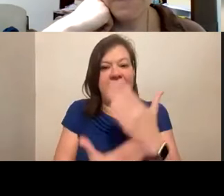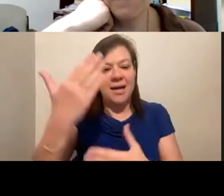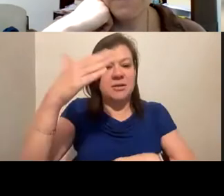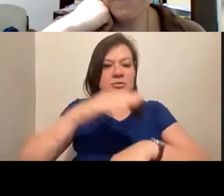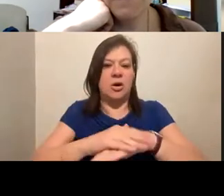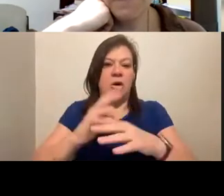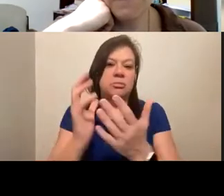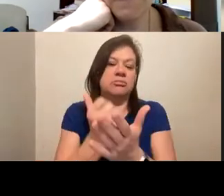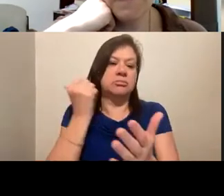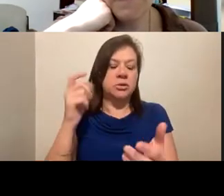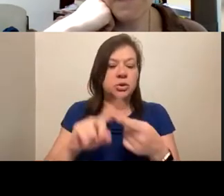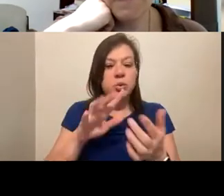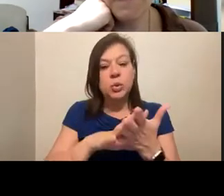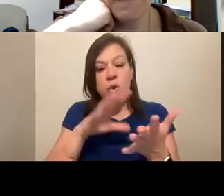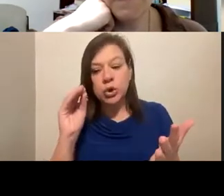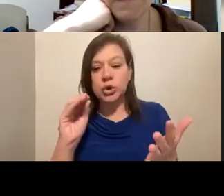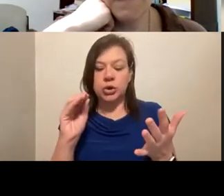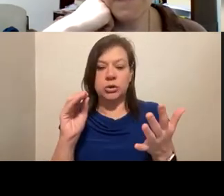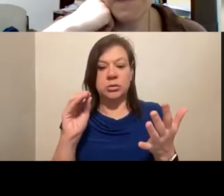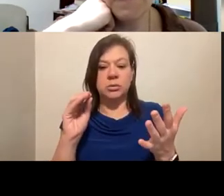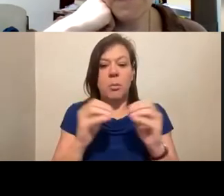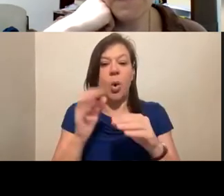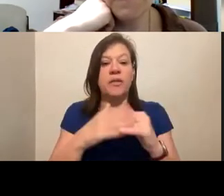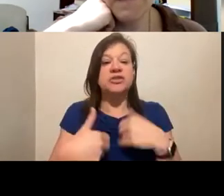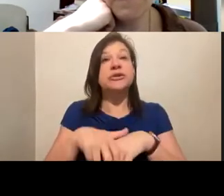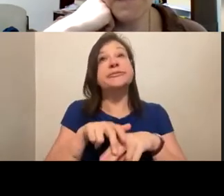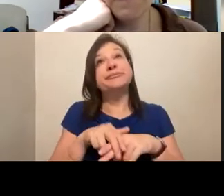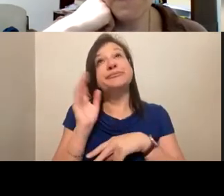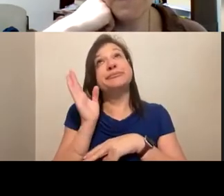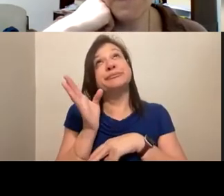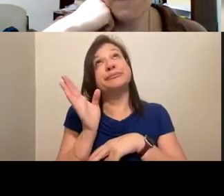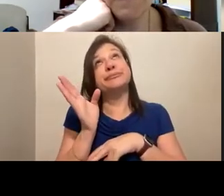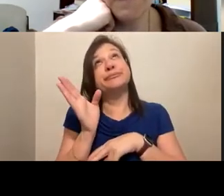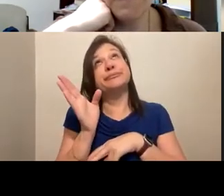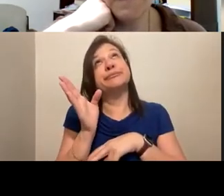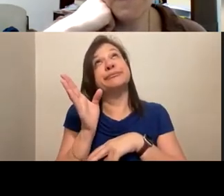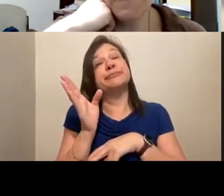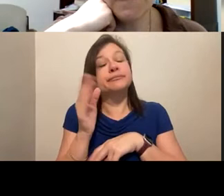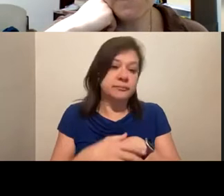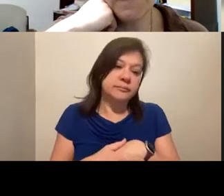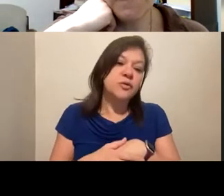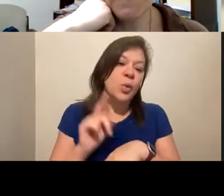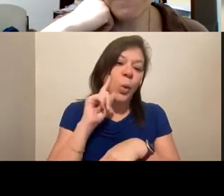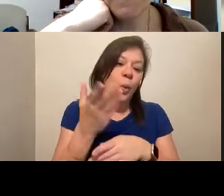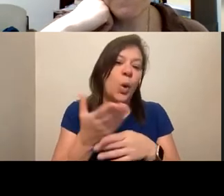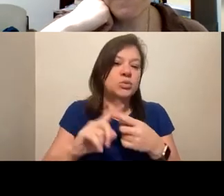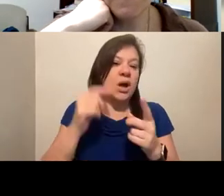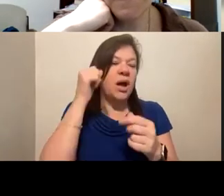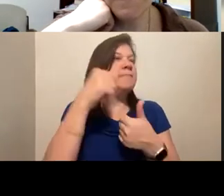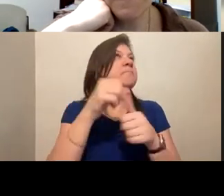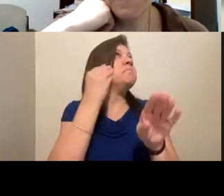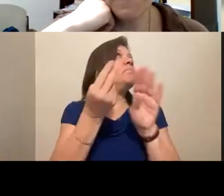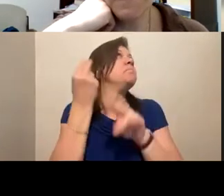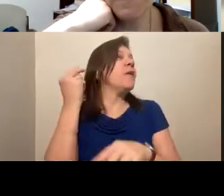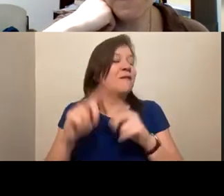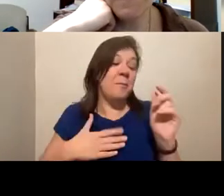for you to learn in ways other than just sitting and listening to people lecture. And so those are all things that I remember from my first,